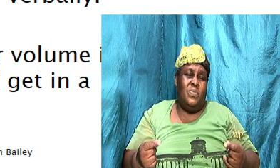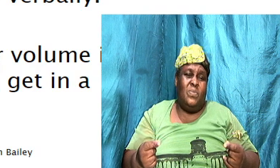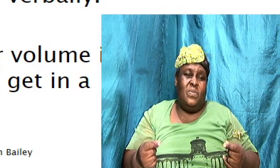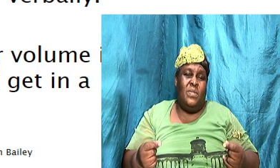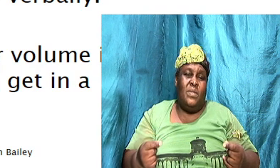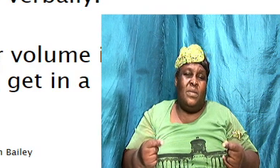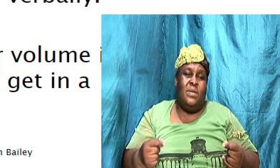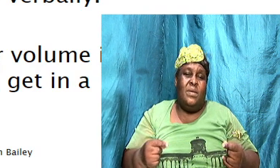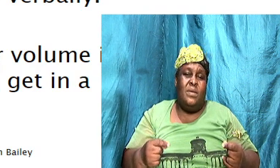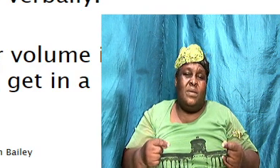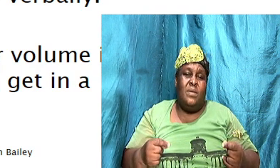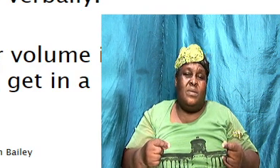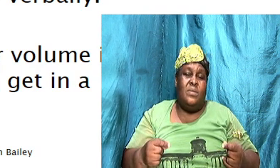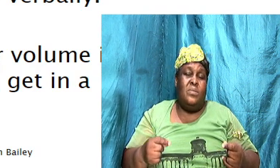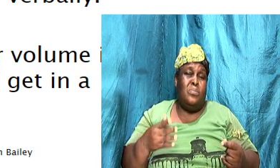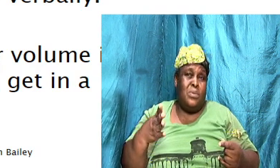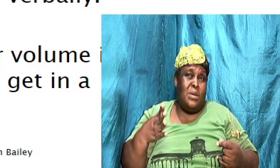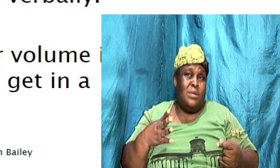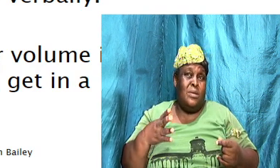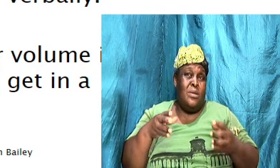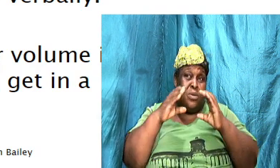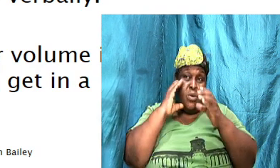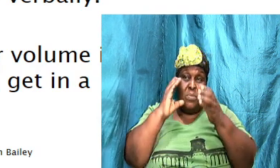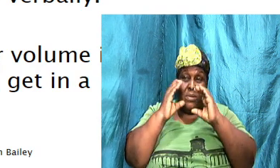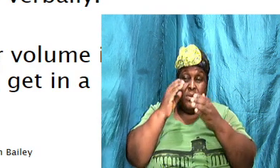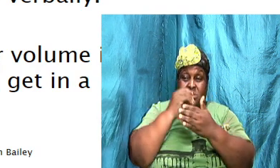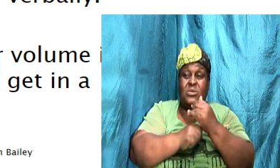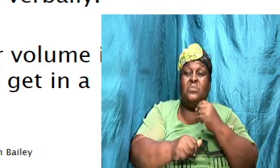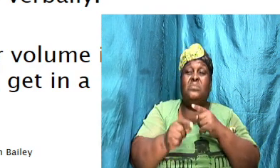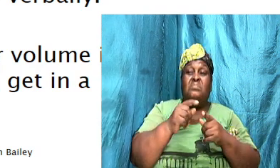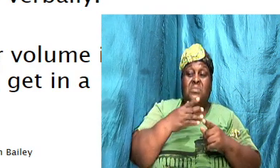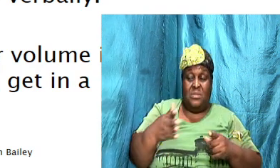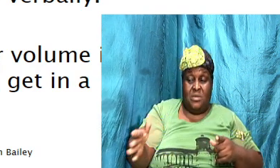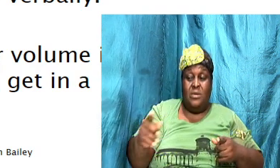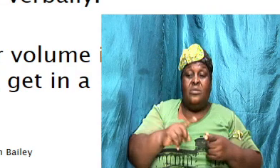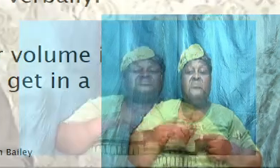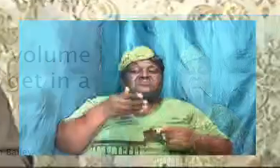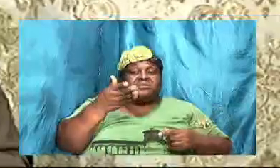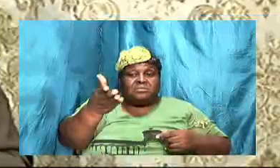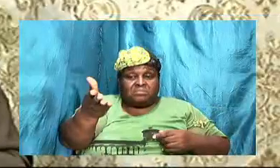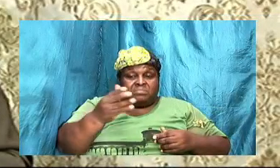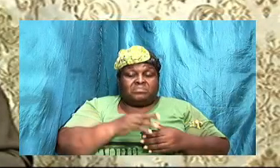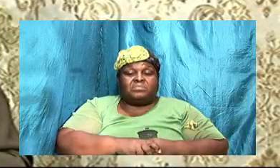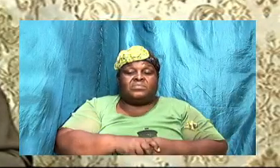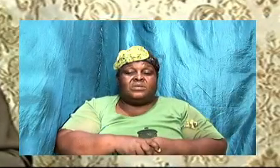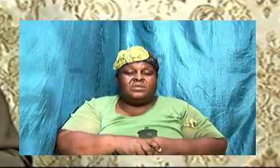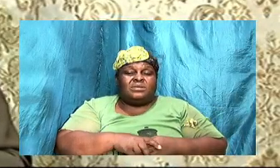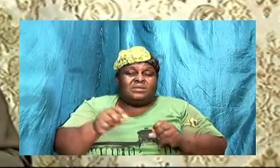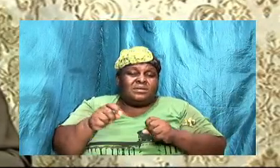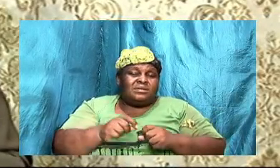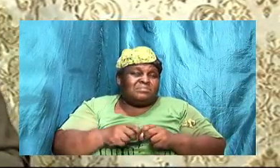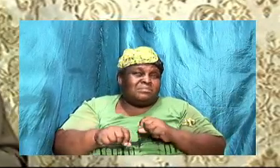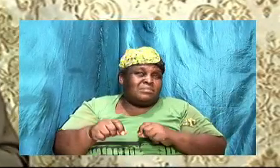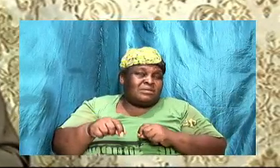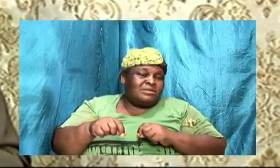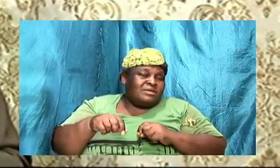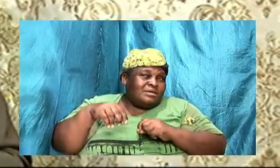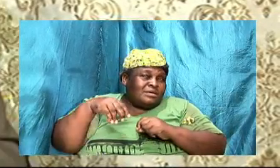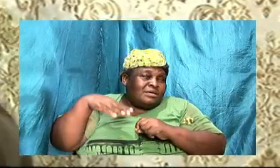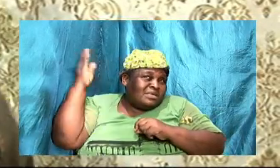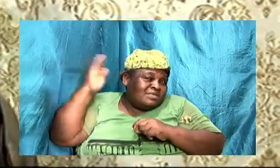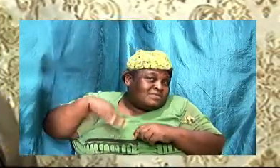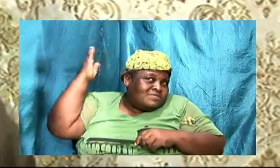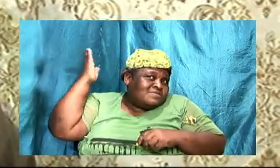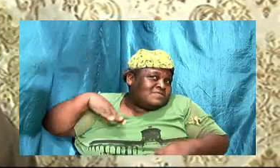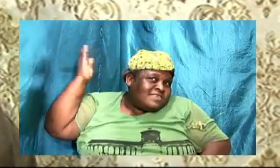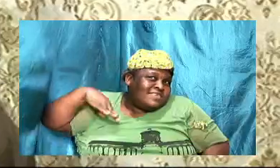will communicate something to them. You try to make like a mosquito pass your ears or something like that, and you fan like that, you